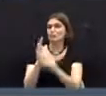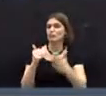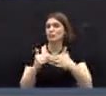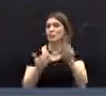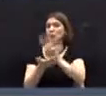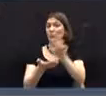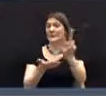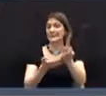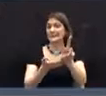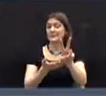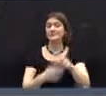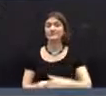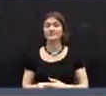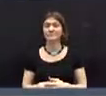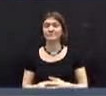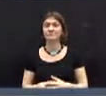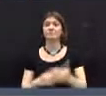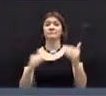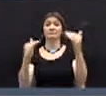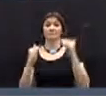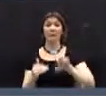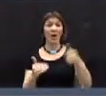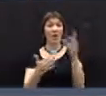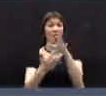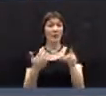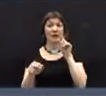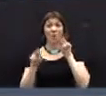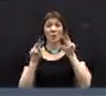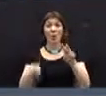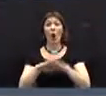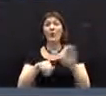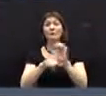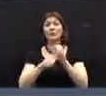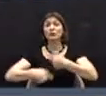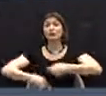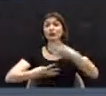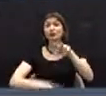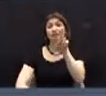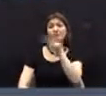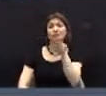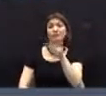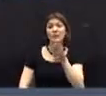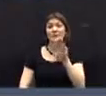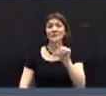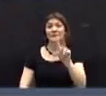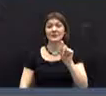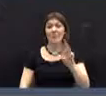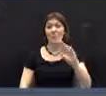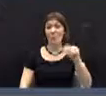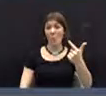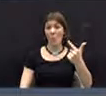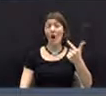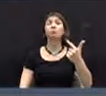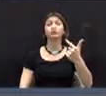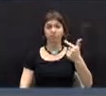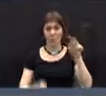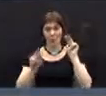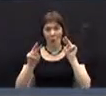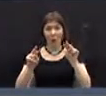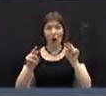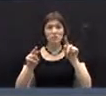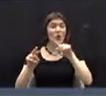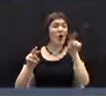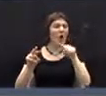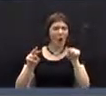next two weeks. The meeting can also be watched live on your computer by going to brattlebrotv.org and